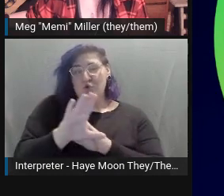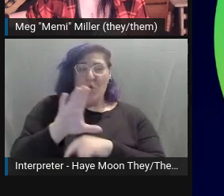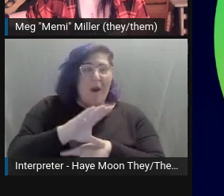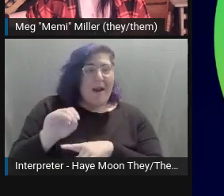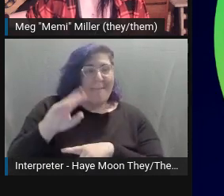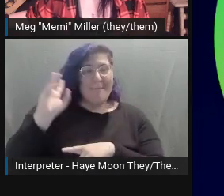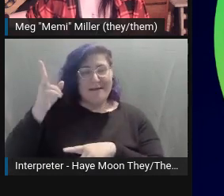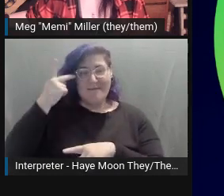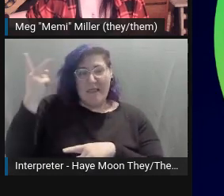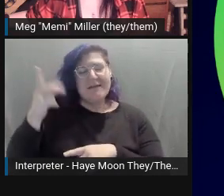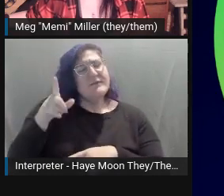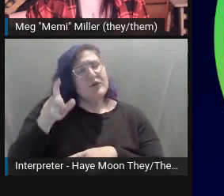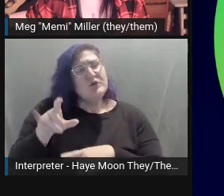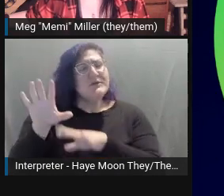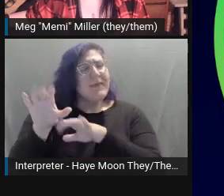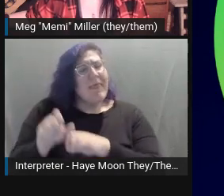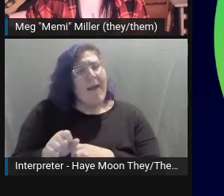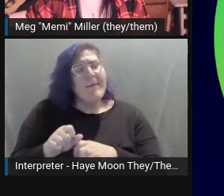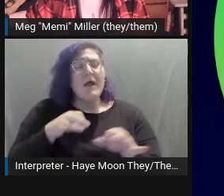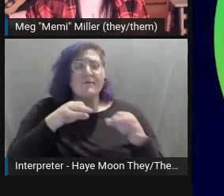race, gender, and even sexuality.